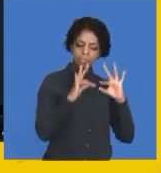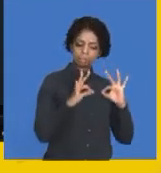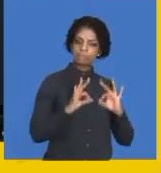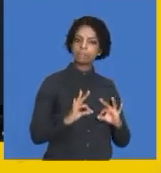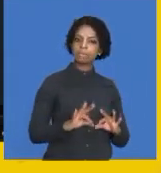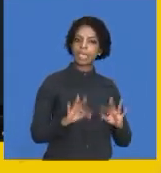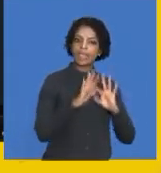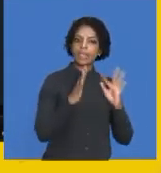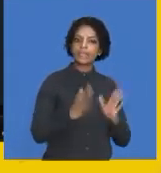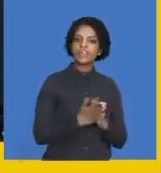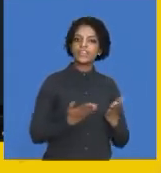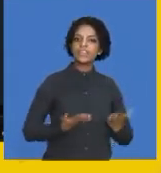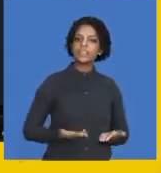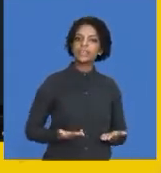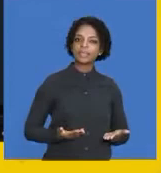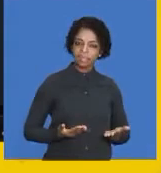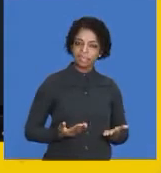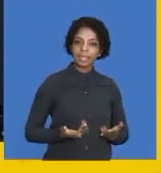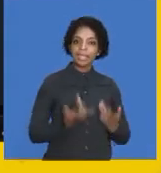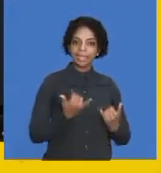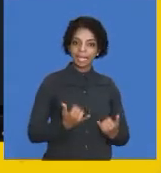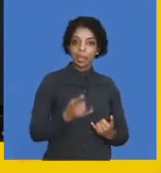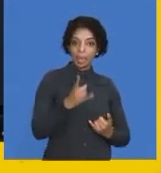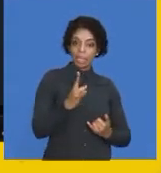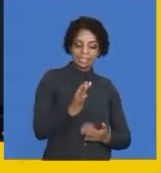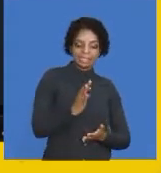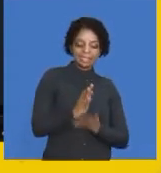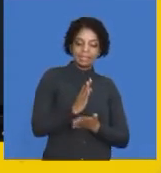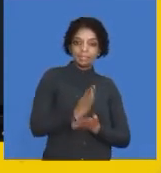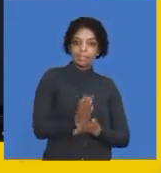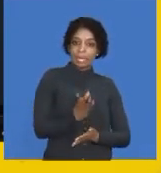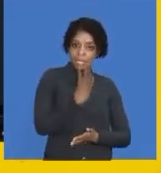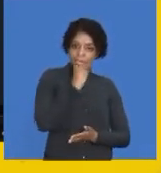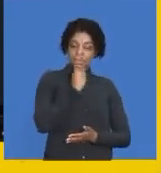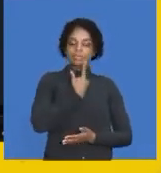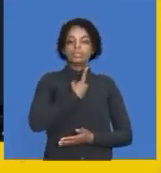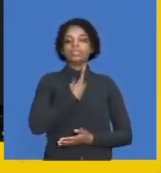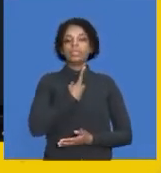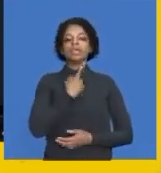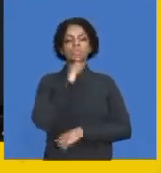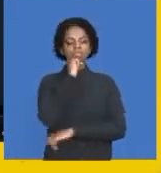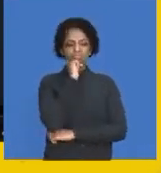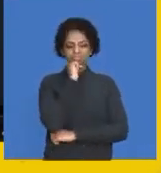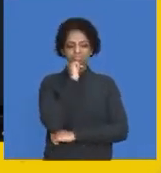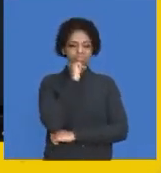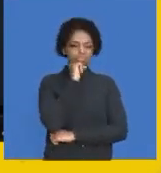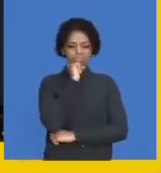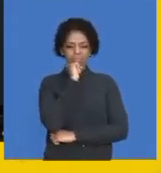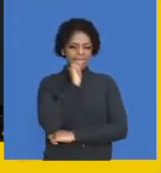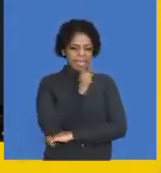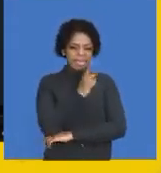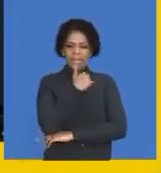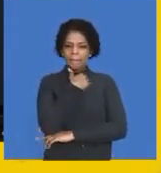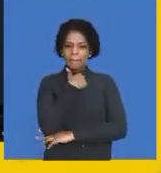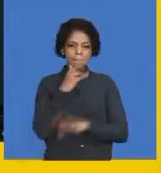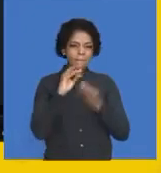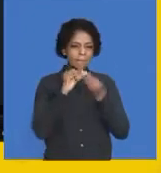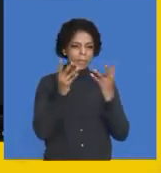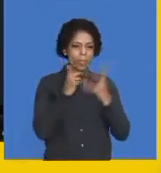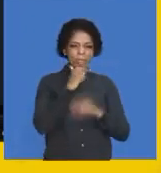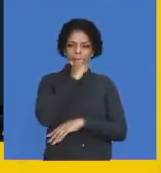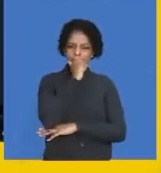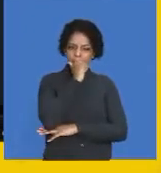this is the distinguishing factor. You need to ask yourself, where must I correct it? In their